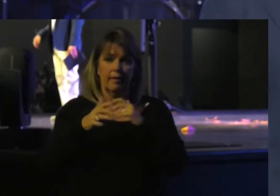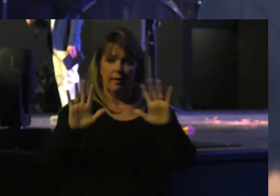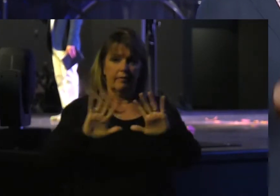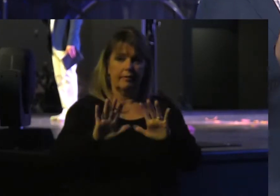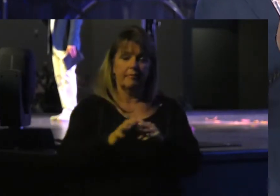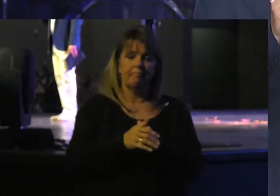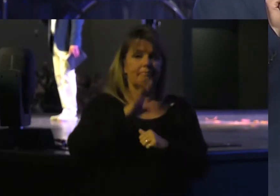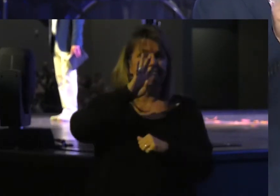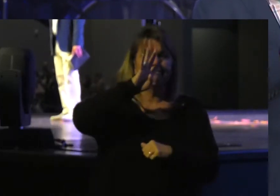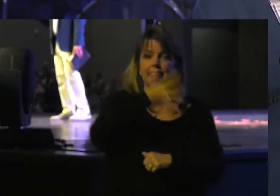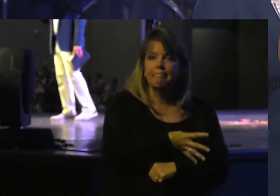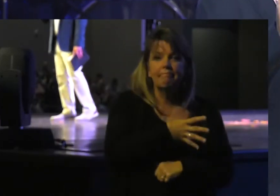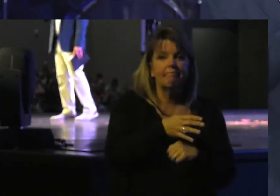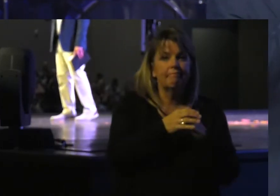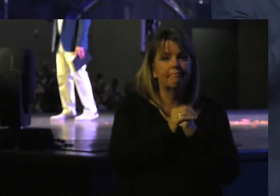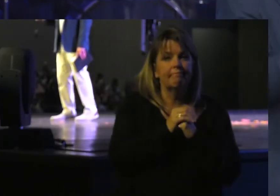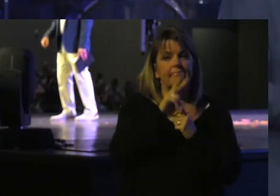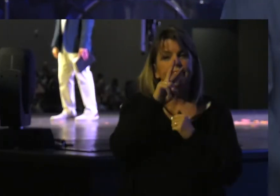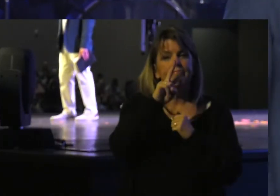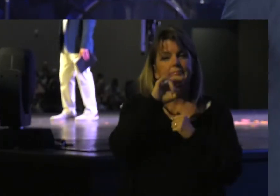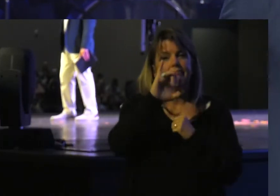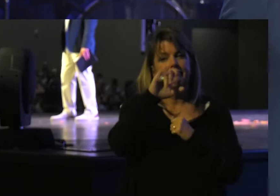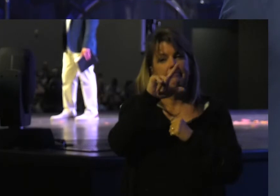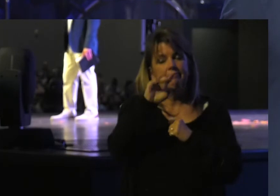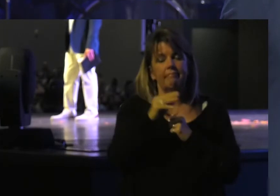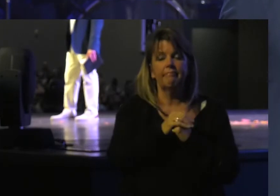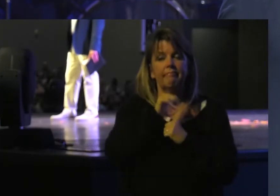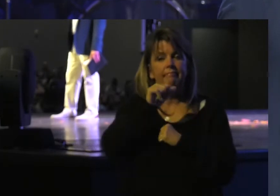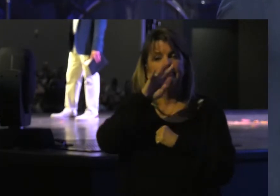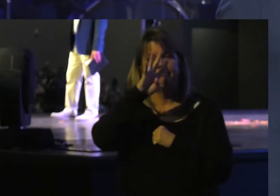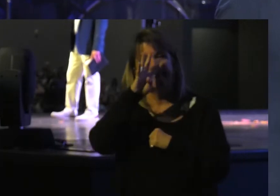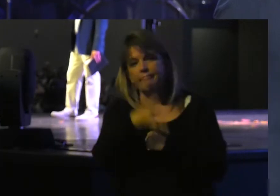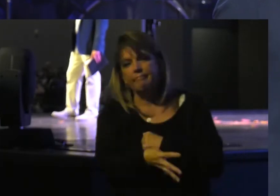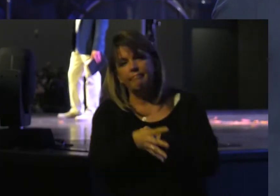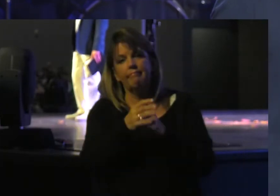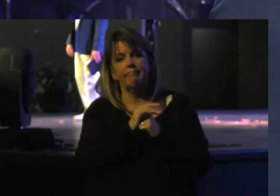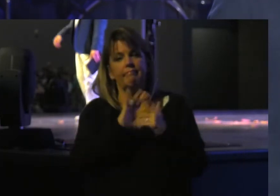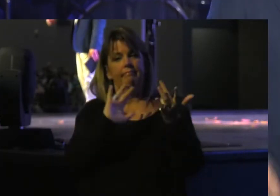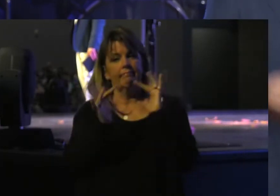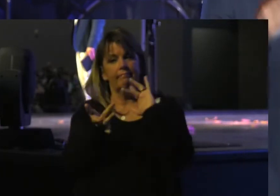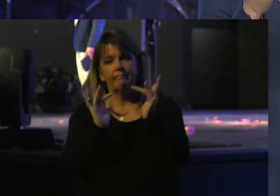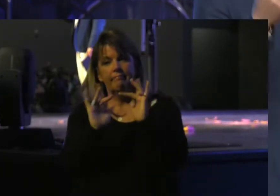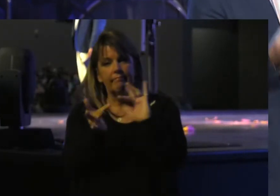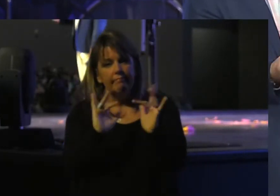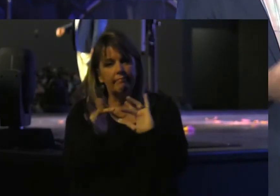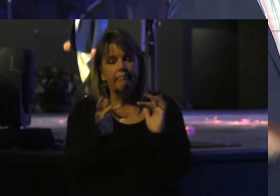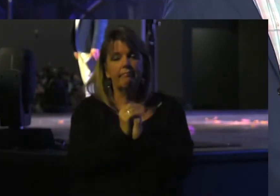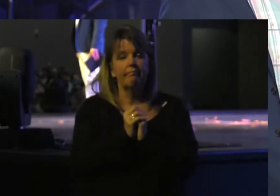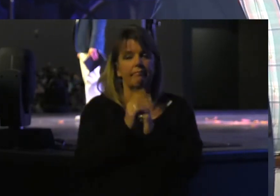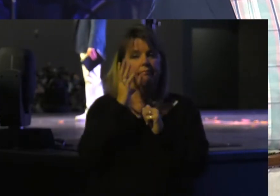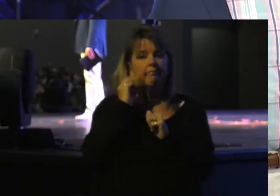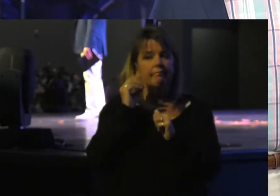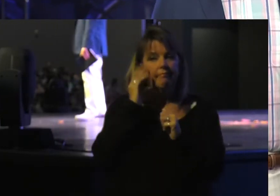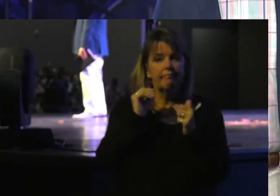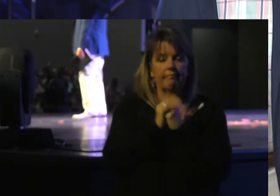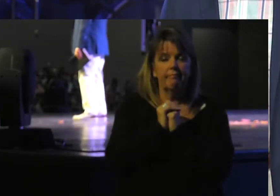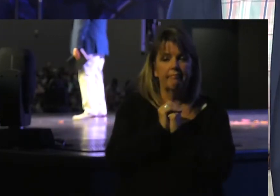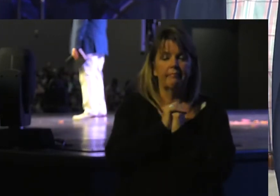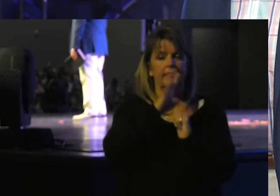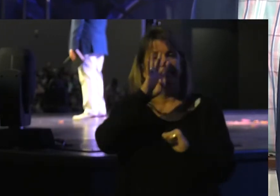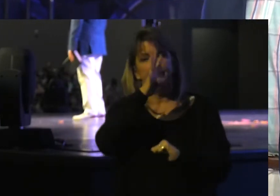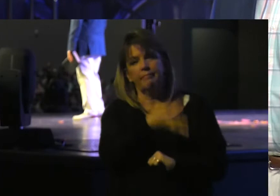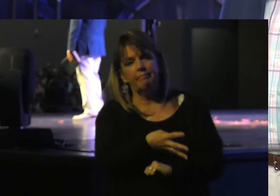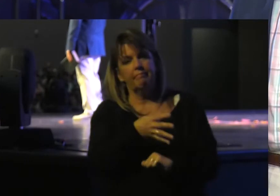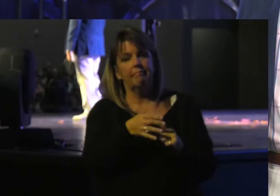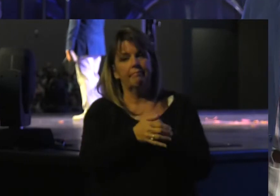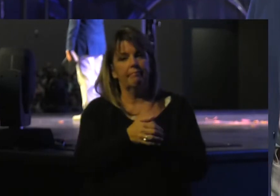He has not Ignored or Turned a blind Eye To the Molestation You experienced To the Neglect Or the Abandonment You went